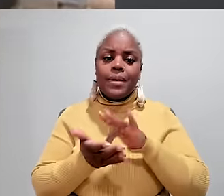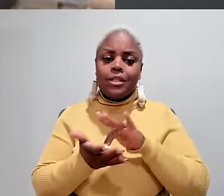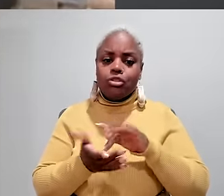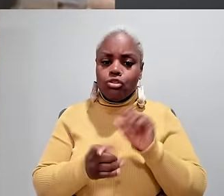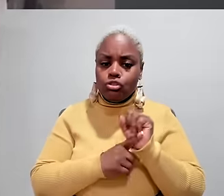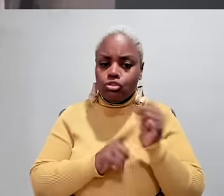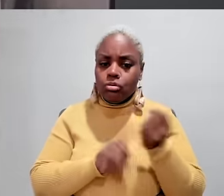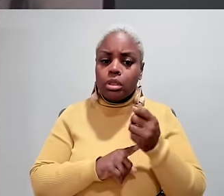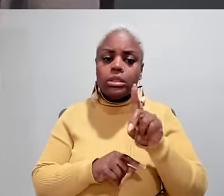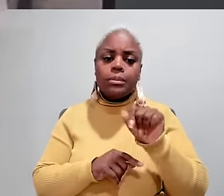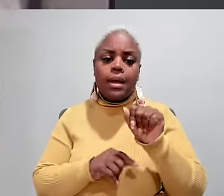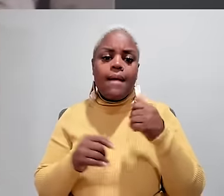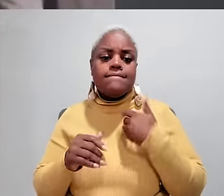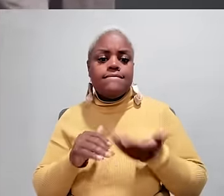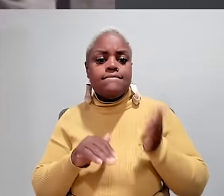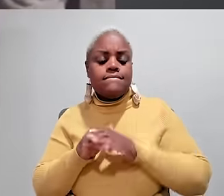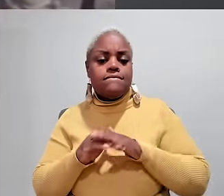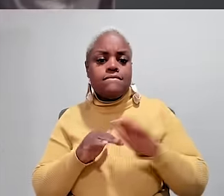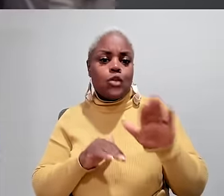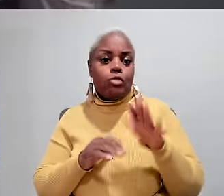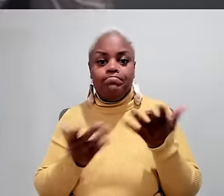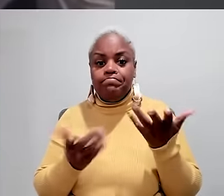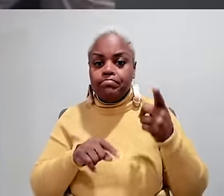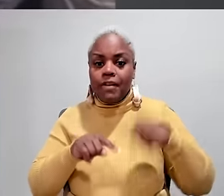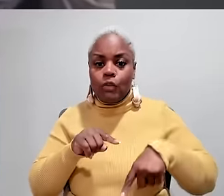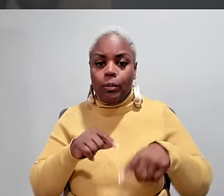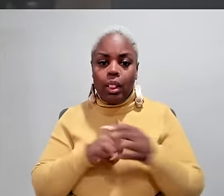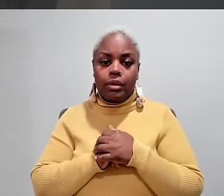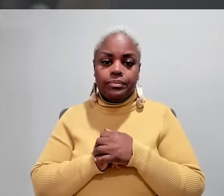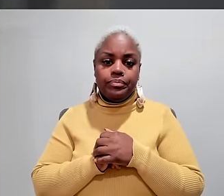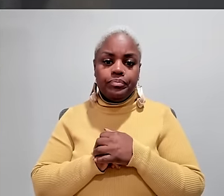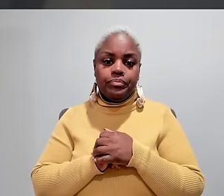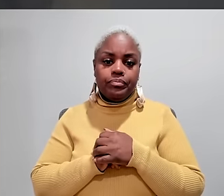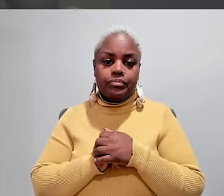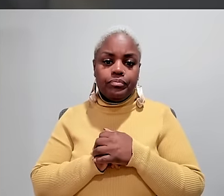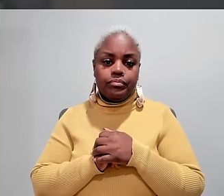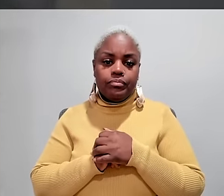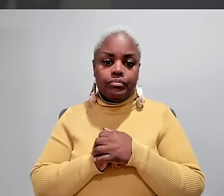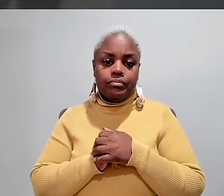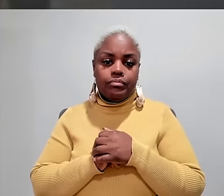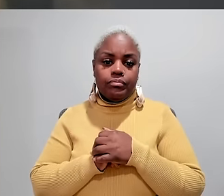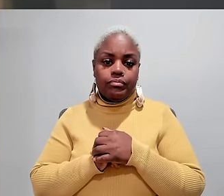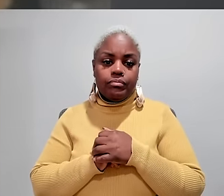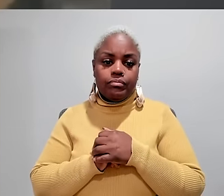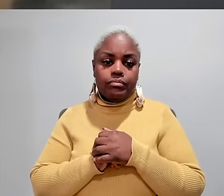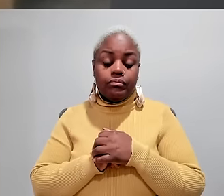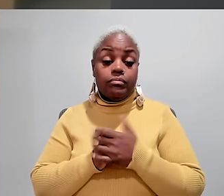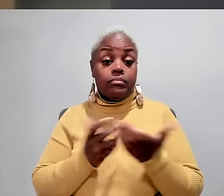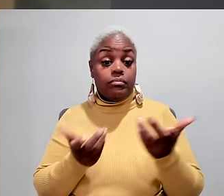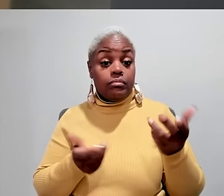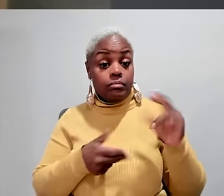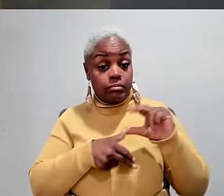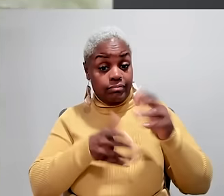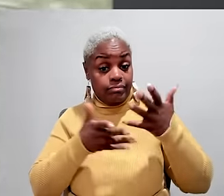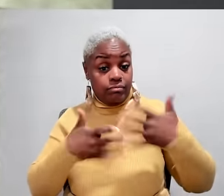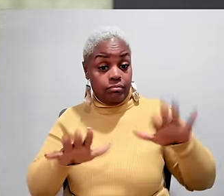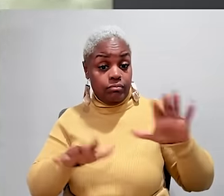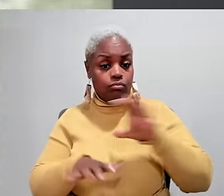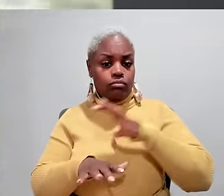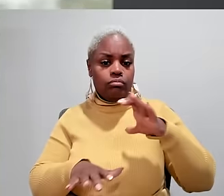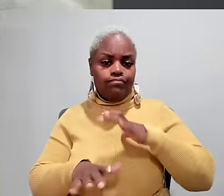and older, and most of them had medical conditions or disabilities that increased their vulnerability.